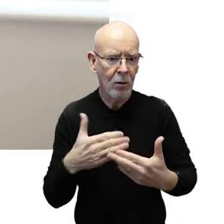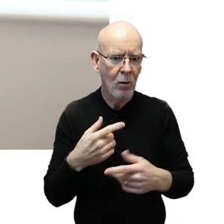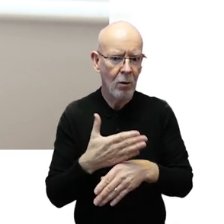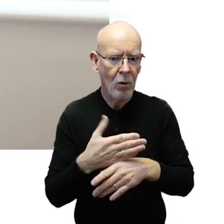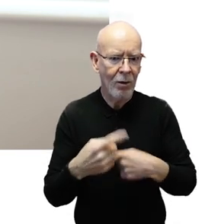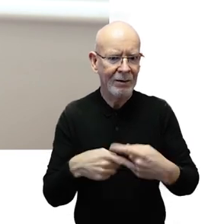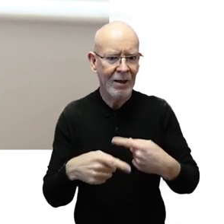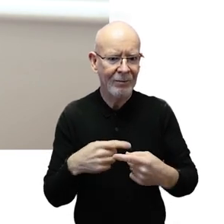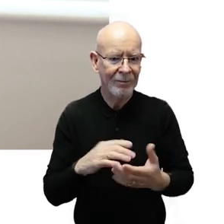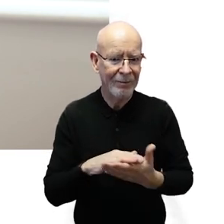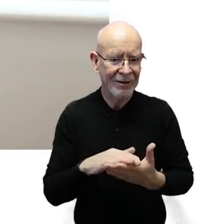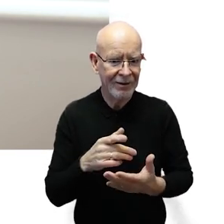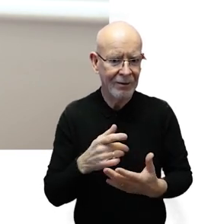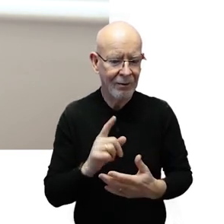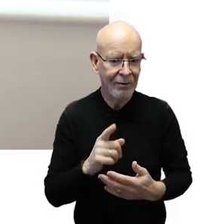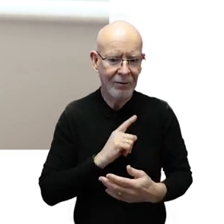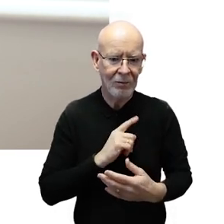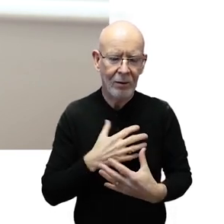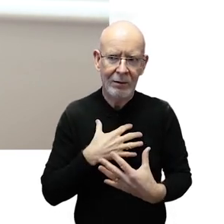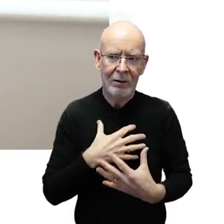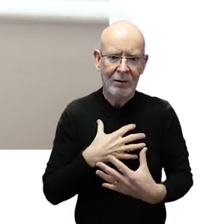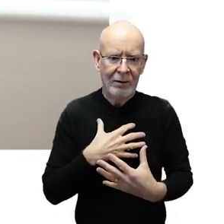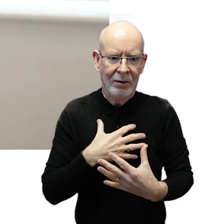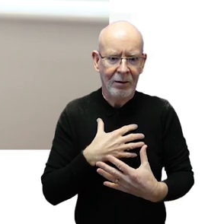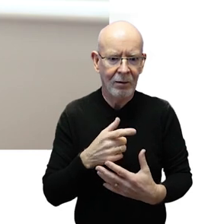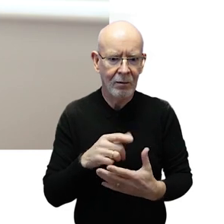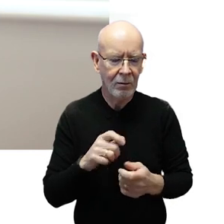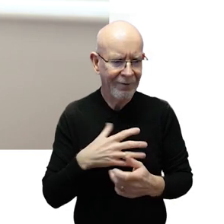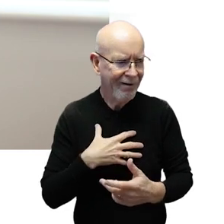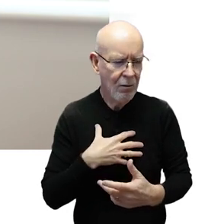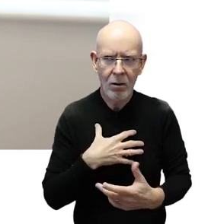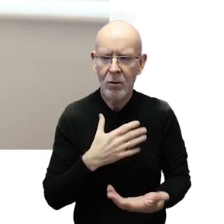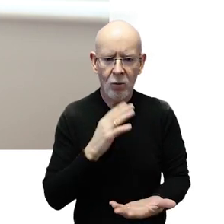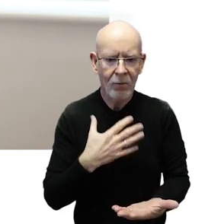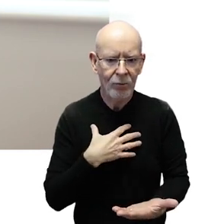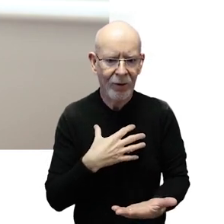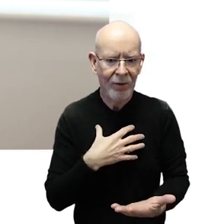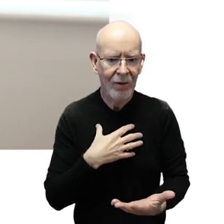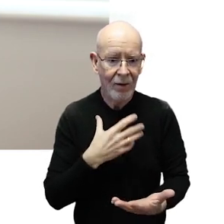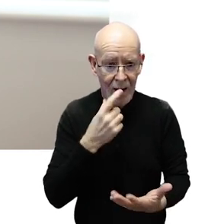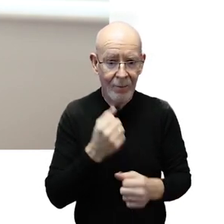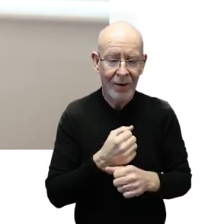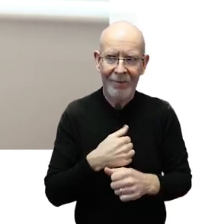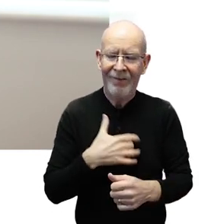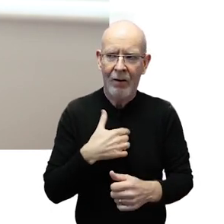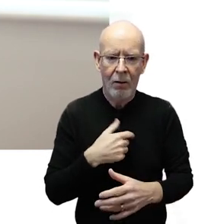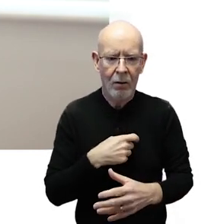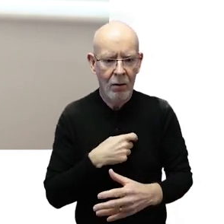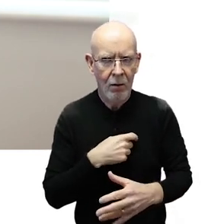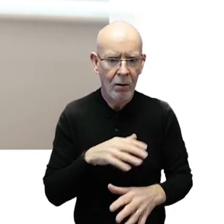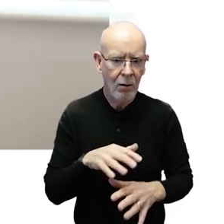Then the symptoms that we experience by breathing this way such as shortness of breath can make us feel anxious